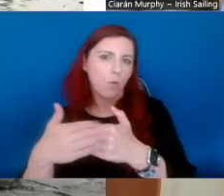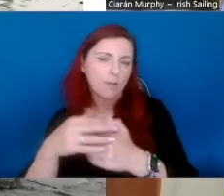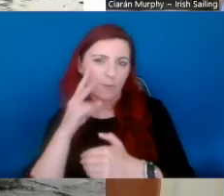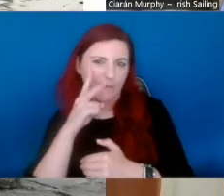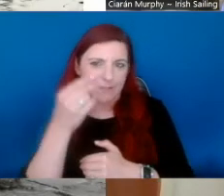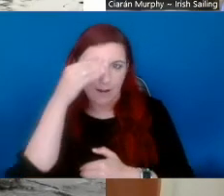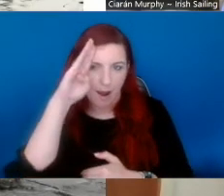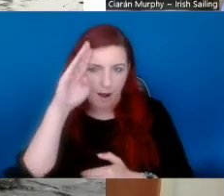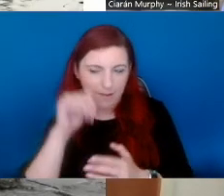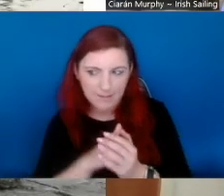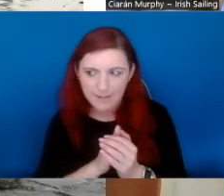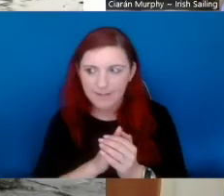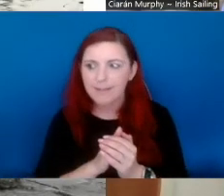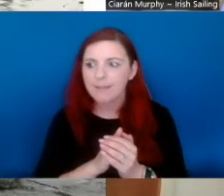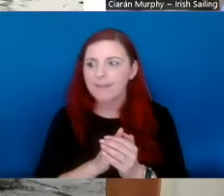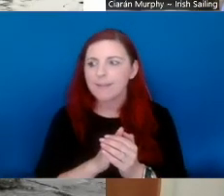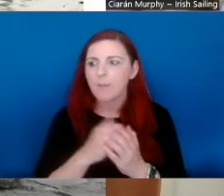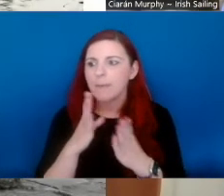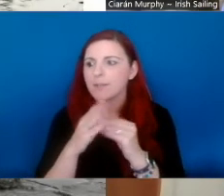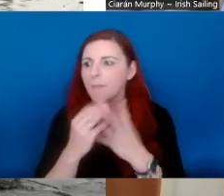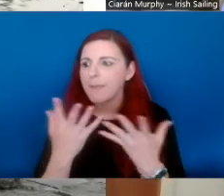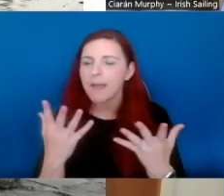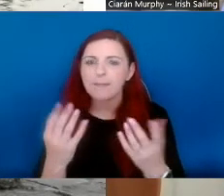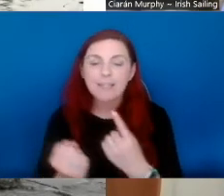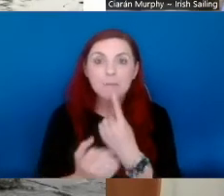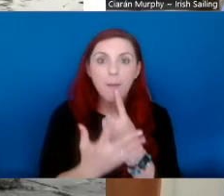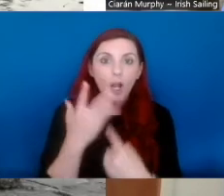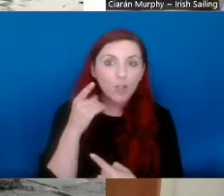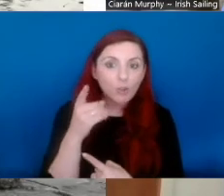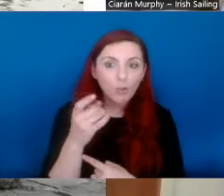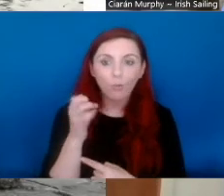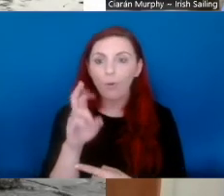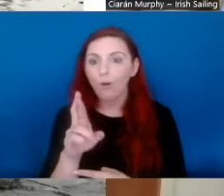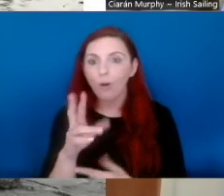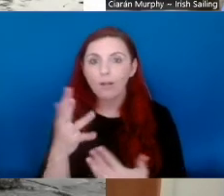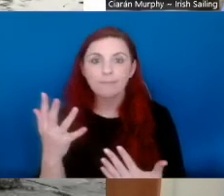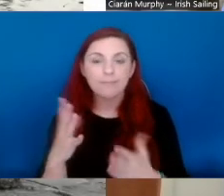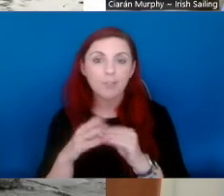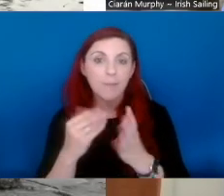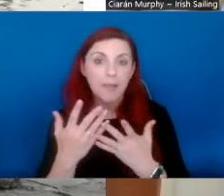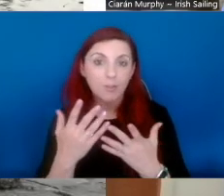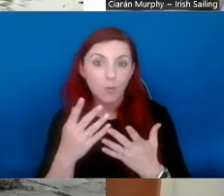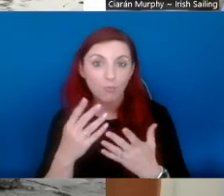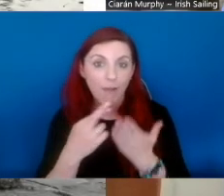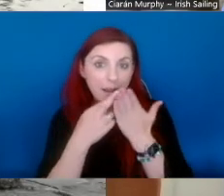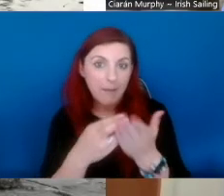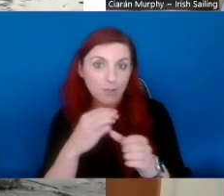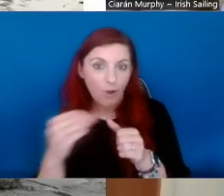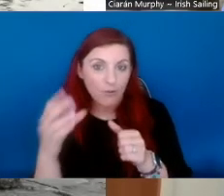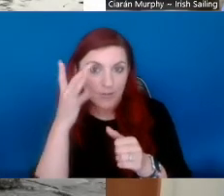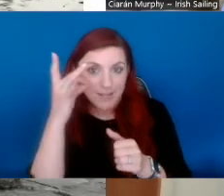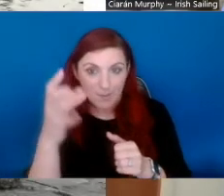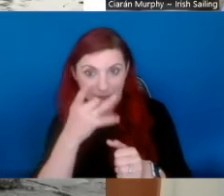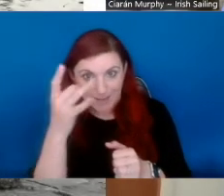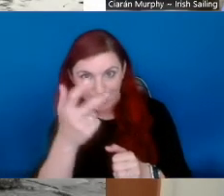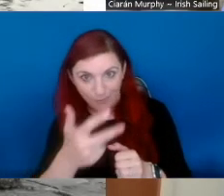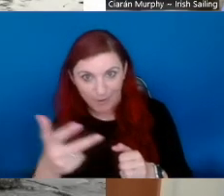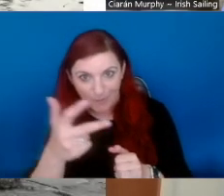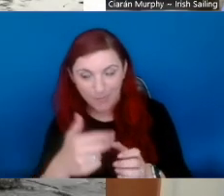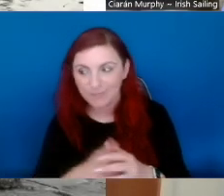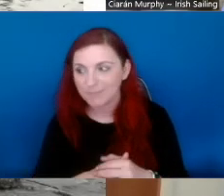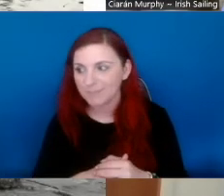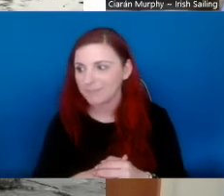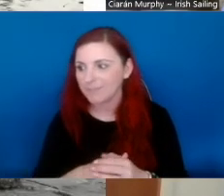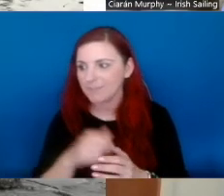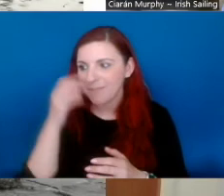So before we wrap up, we've been asking each of our webinar participants, what is their favourite place in the outdoors